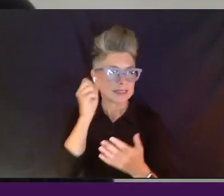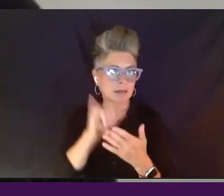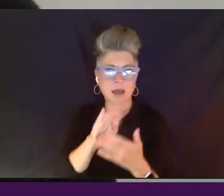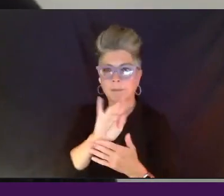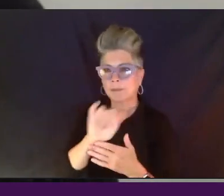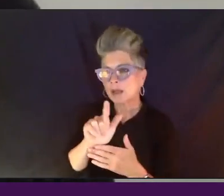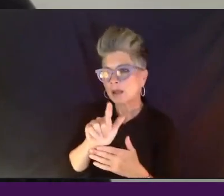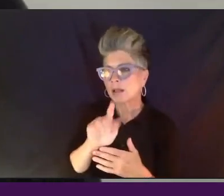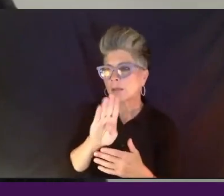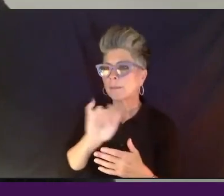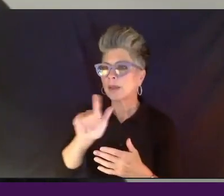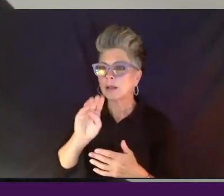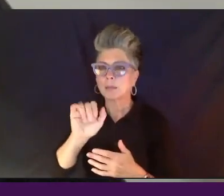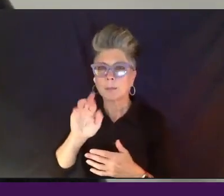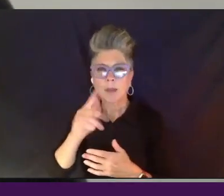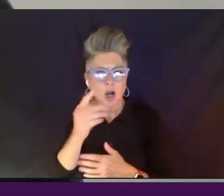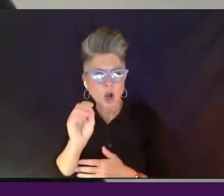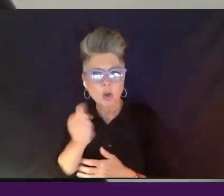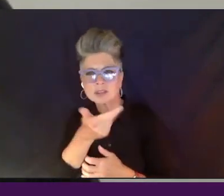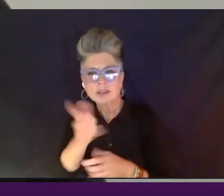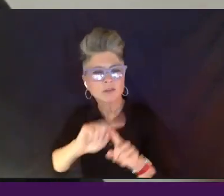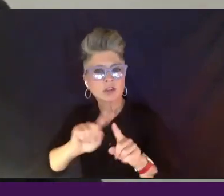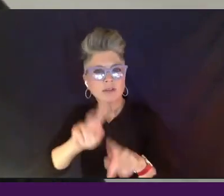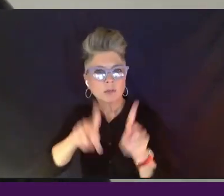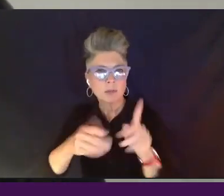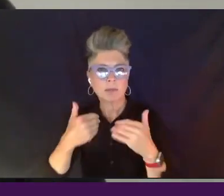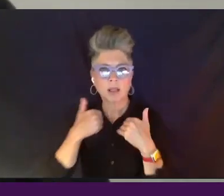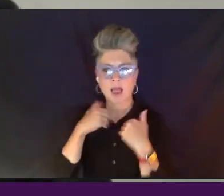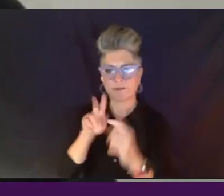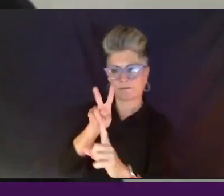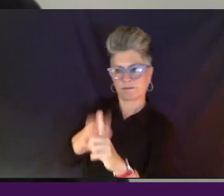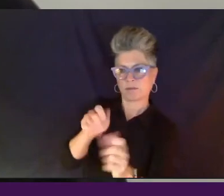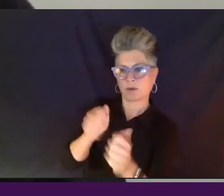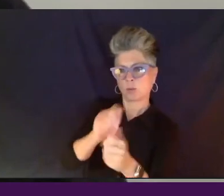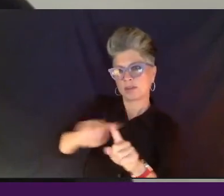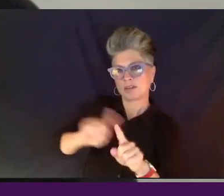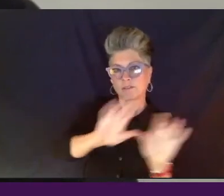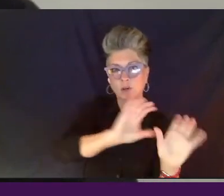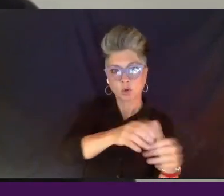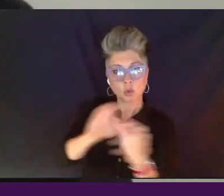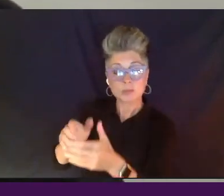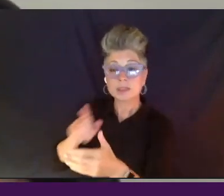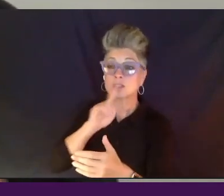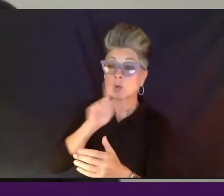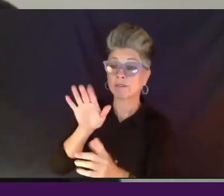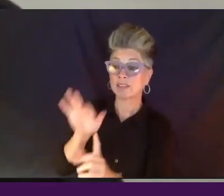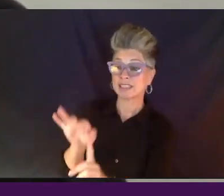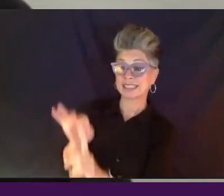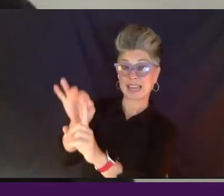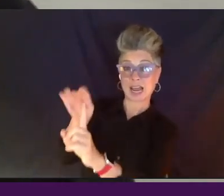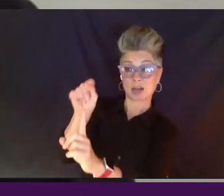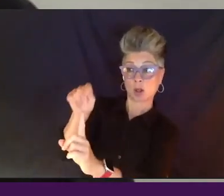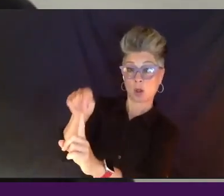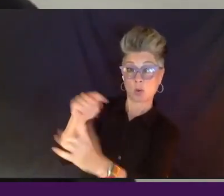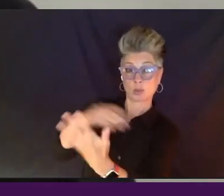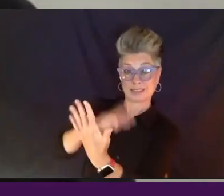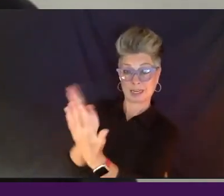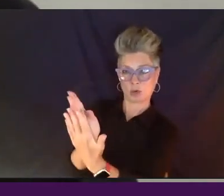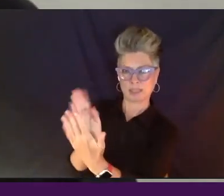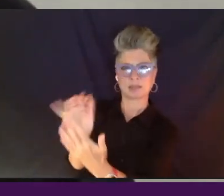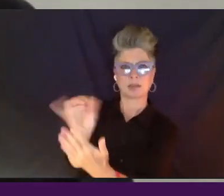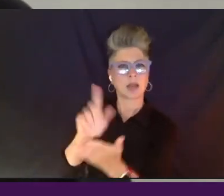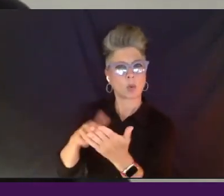people who are assigned to different kind of groups. So if it's a standalone series, such as what I used to do before I joined American